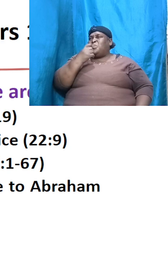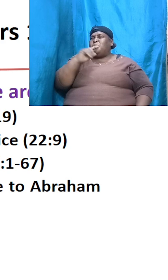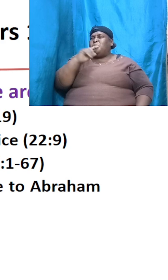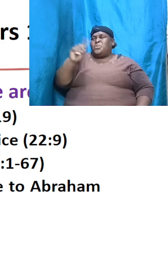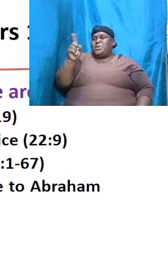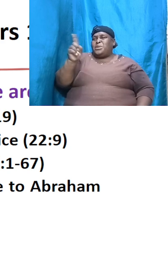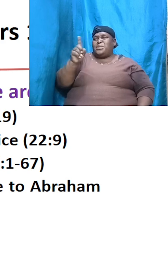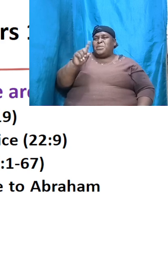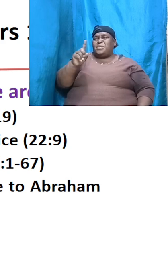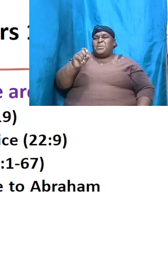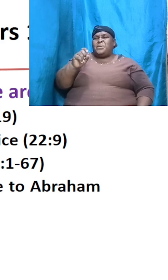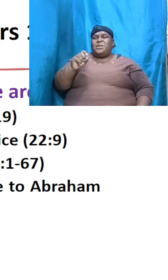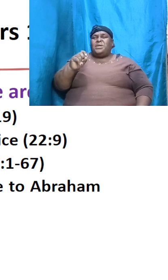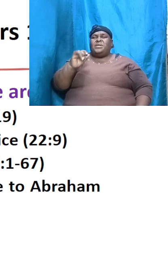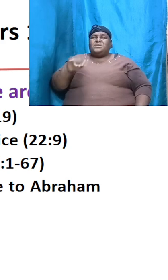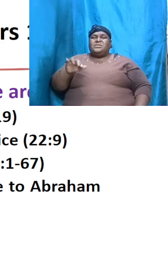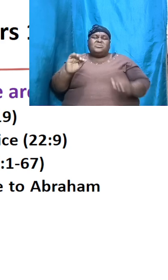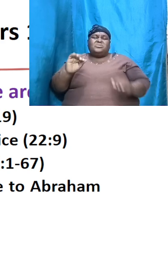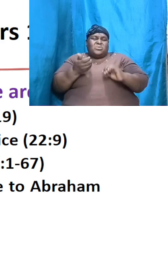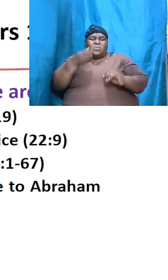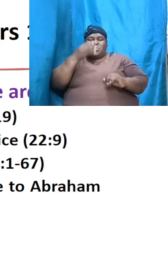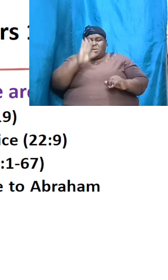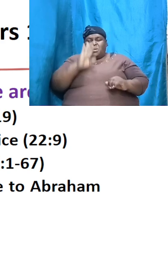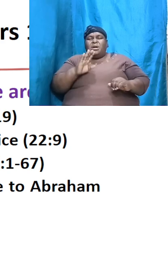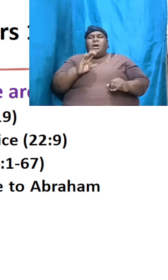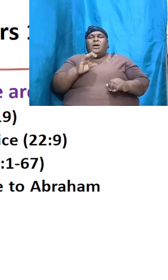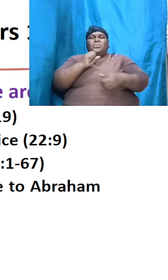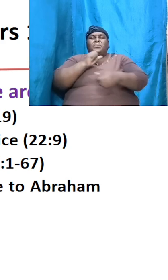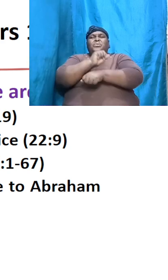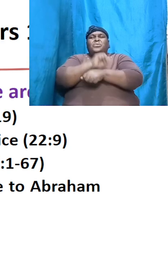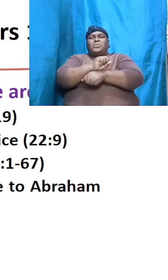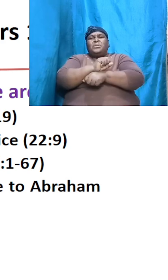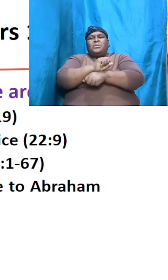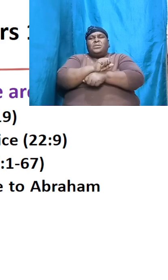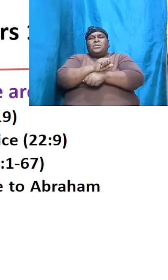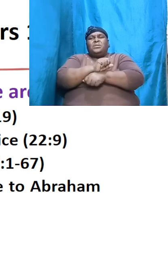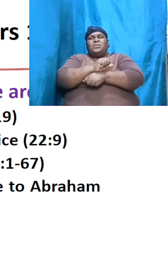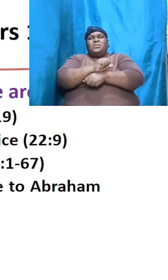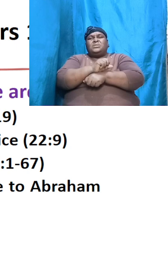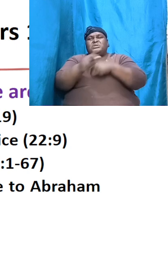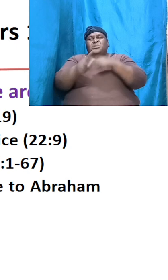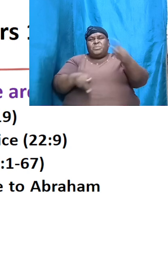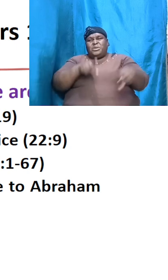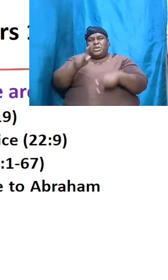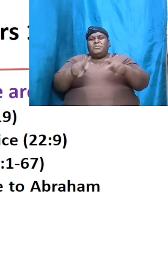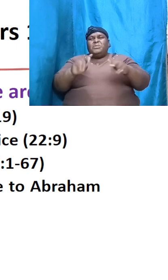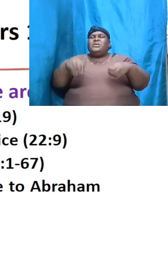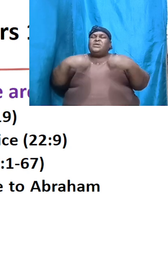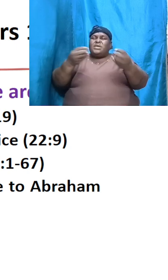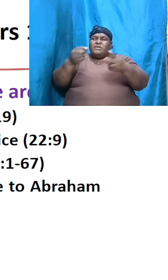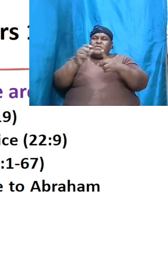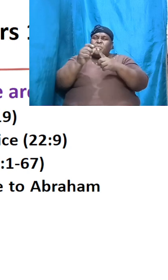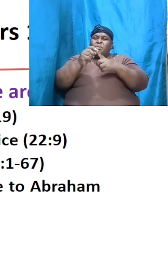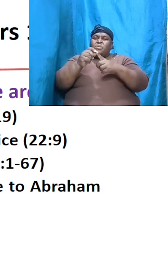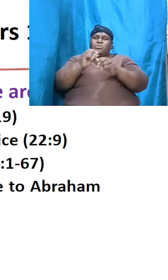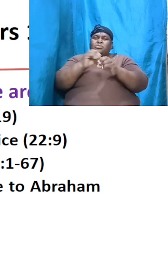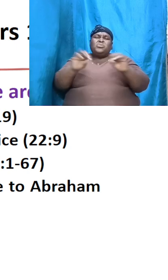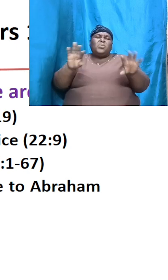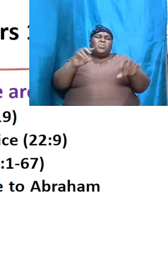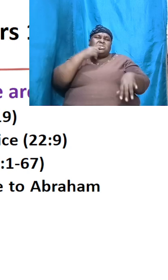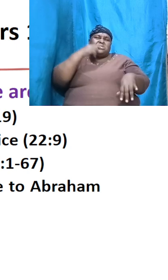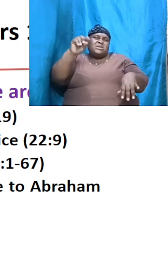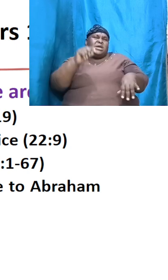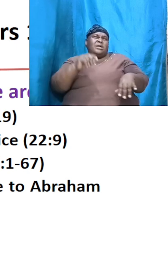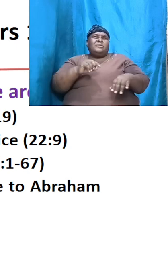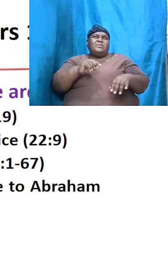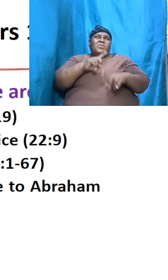where and this is how God works it is not only with us people that he gives a word but doesn't tell us the how and where